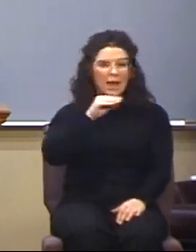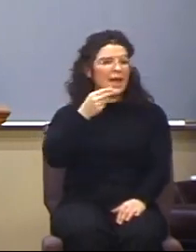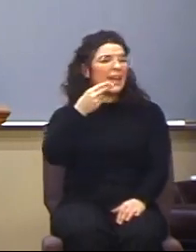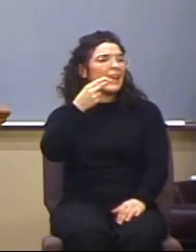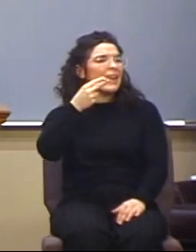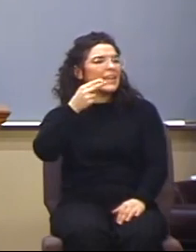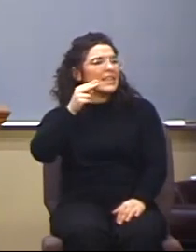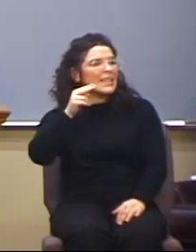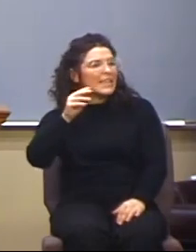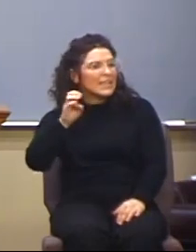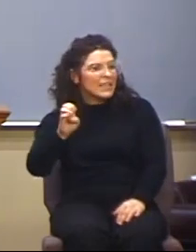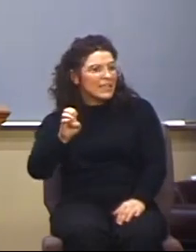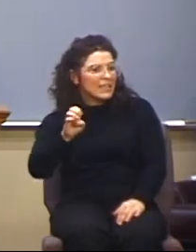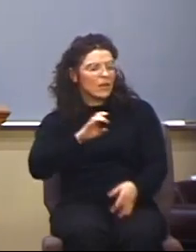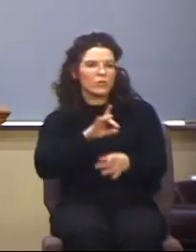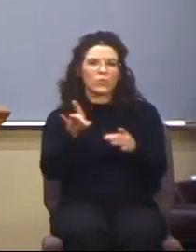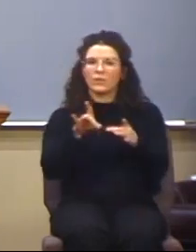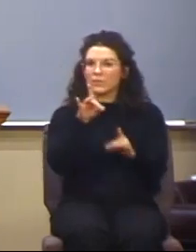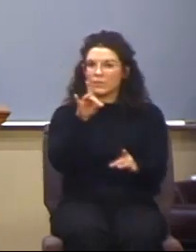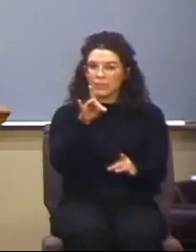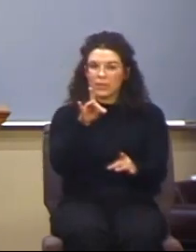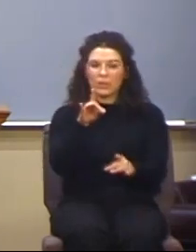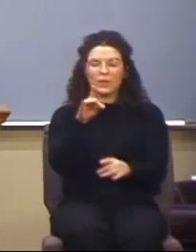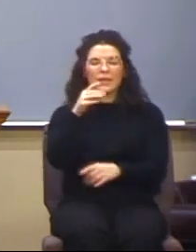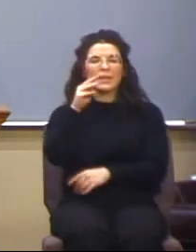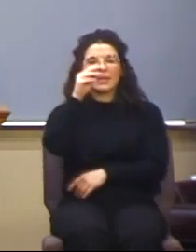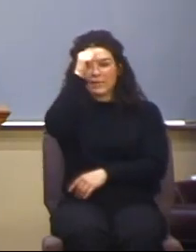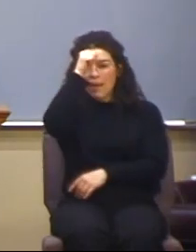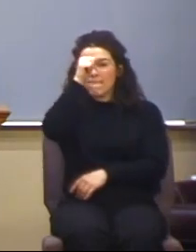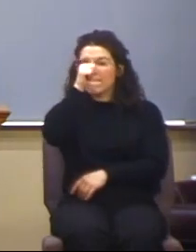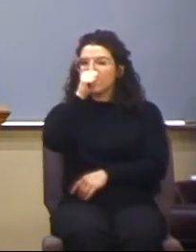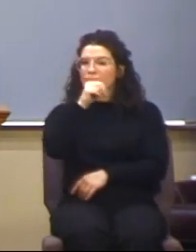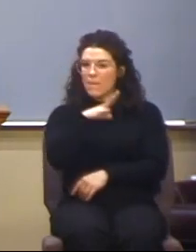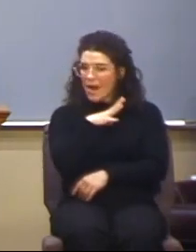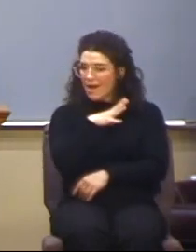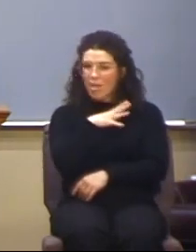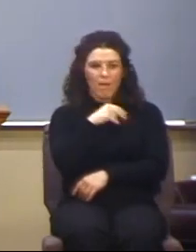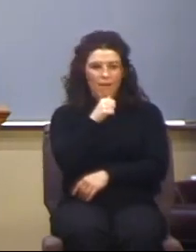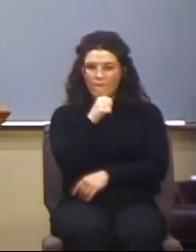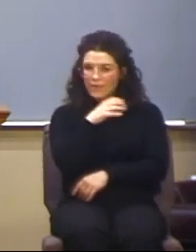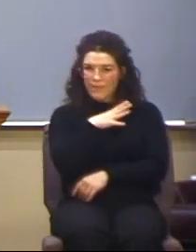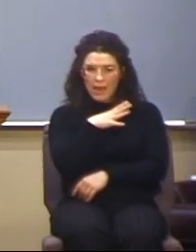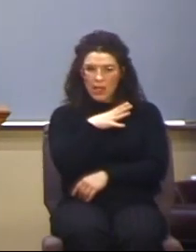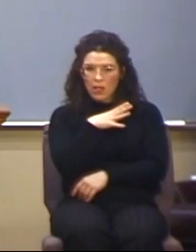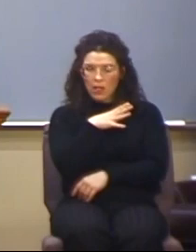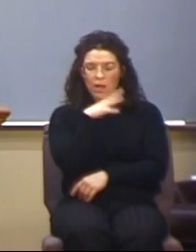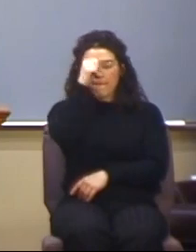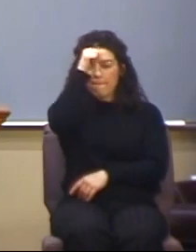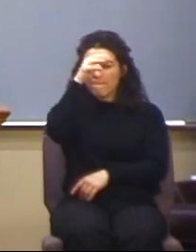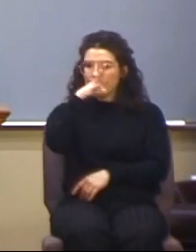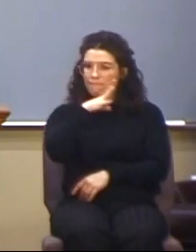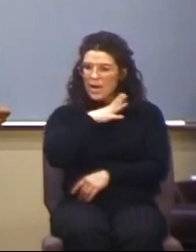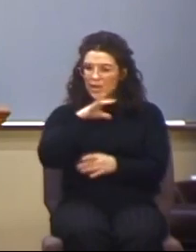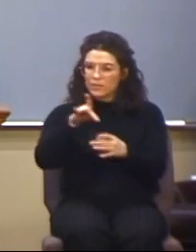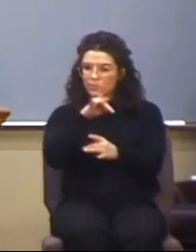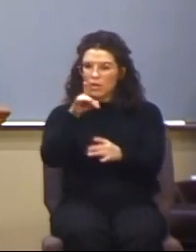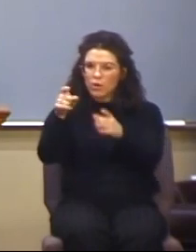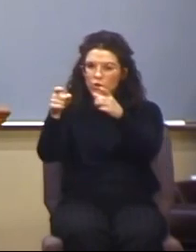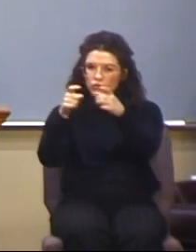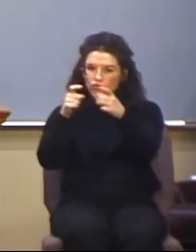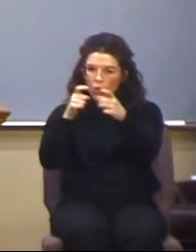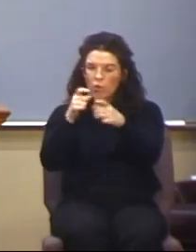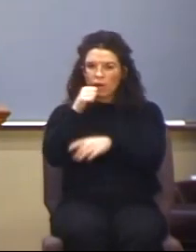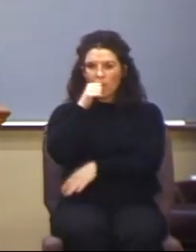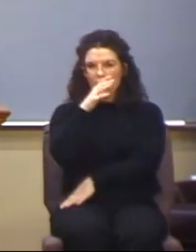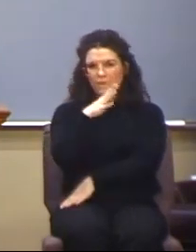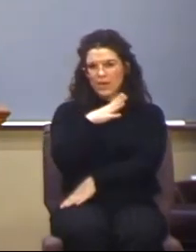kind of interesting, the spirit, is male. You have a male spirit possessing a female.